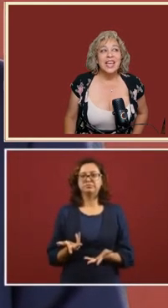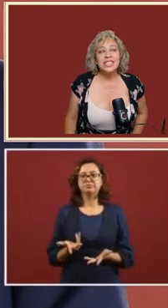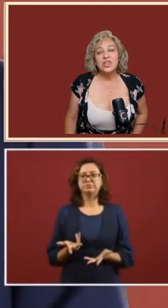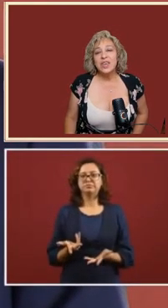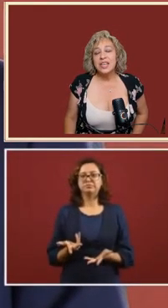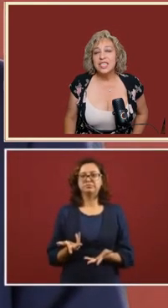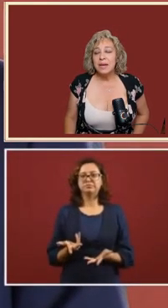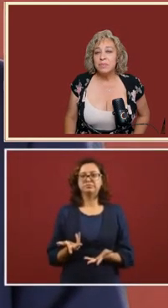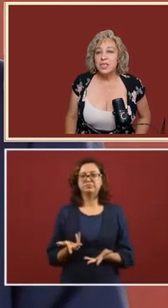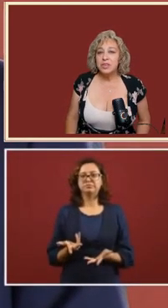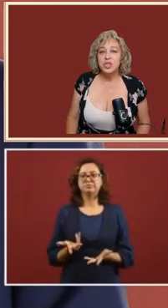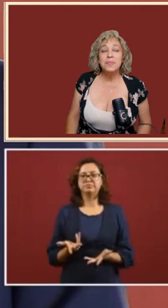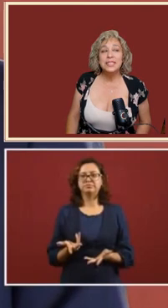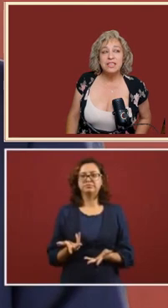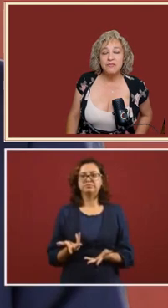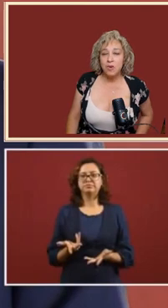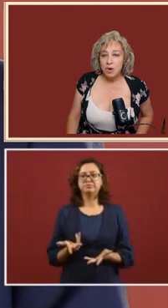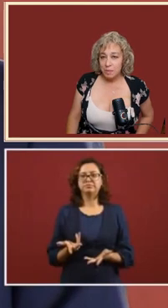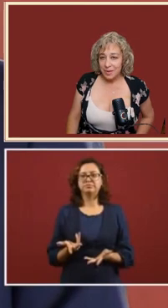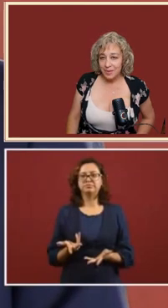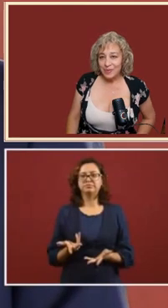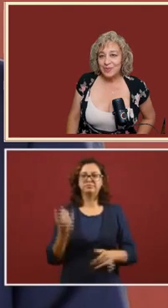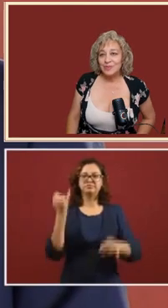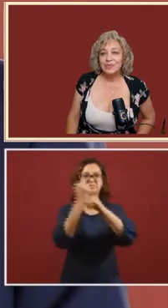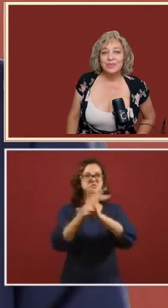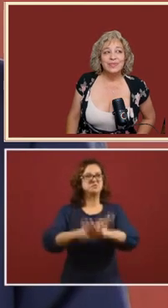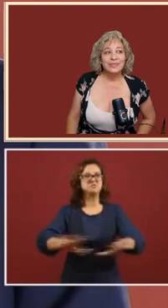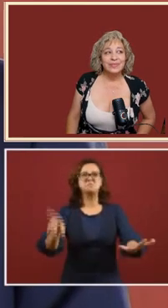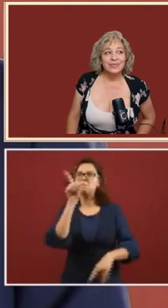And so they attempt to misinform.